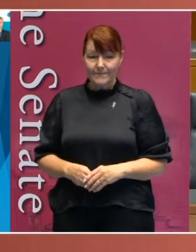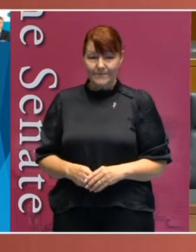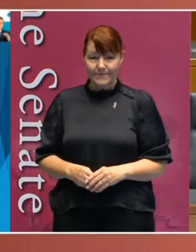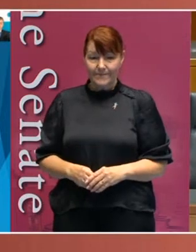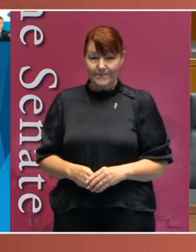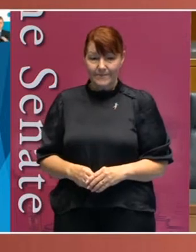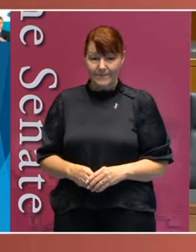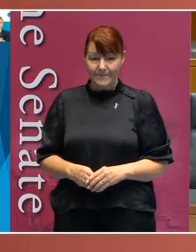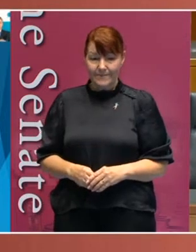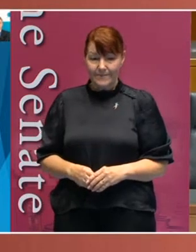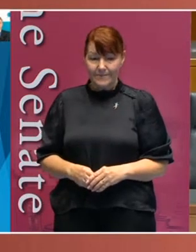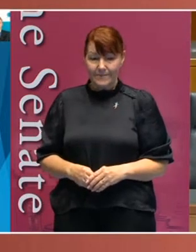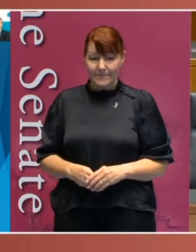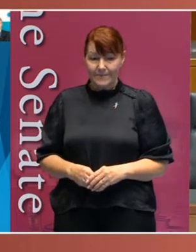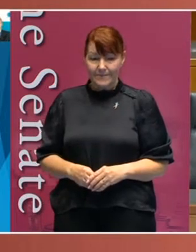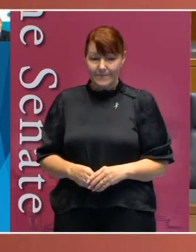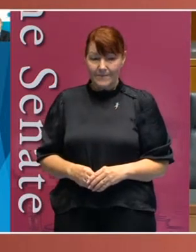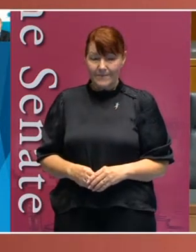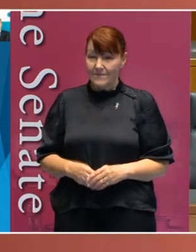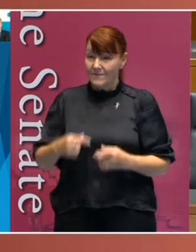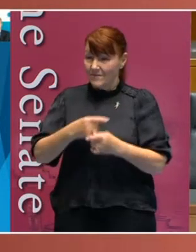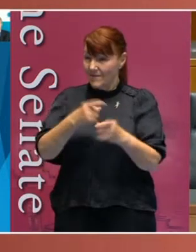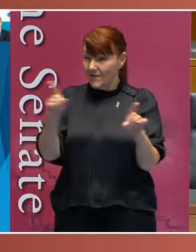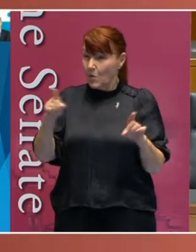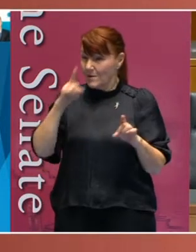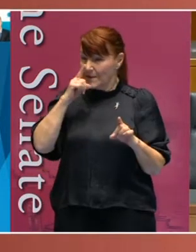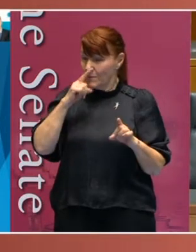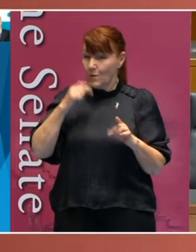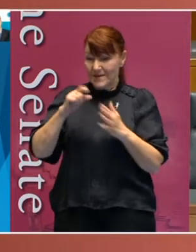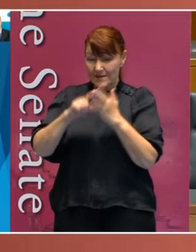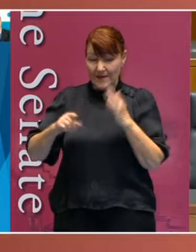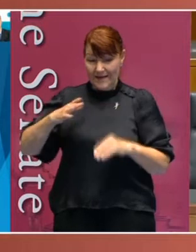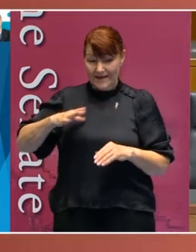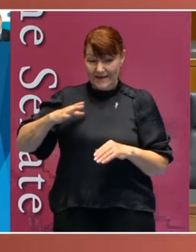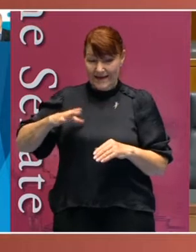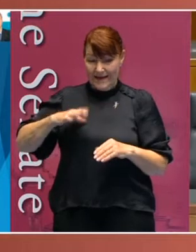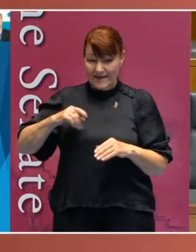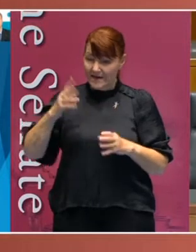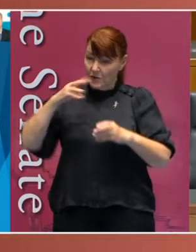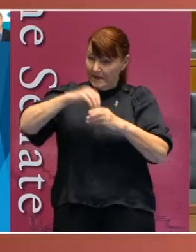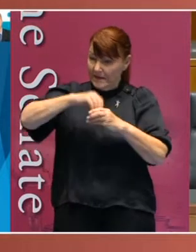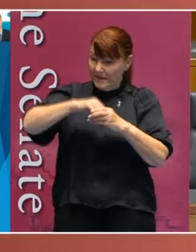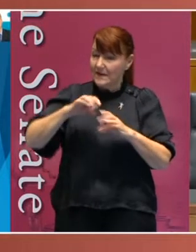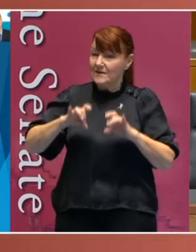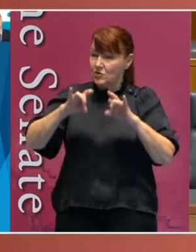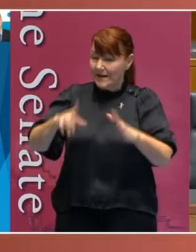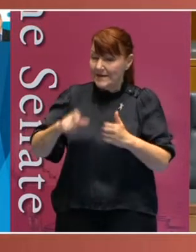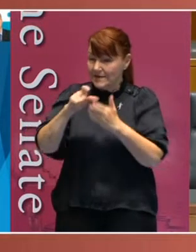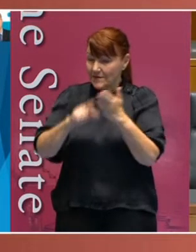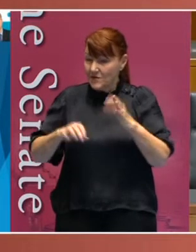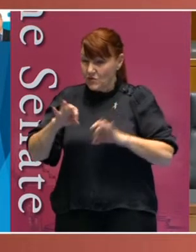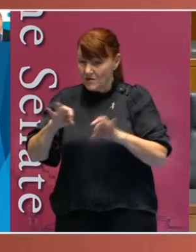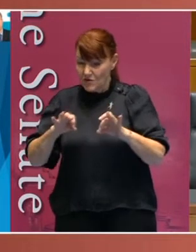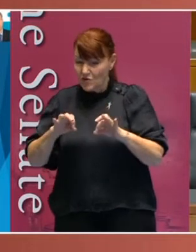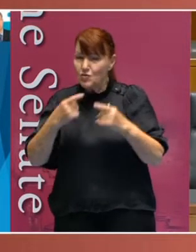The needs that should be looked after in the Australian Disability Strategy should be based on the Convention